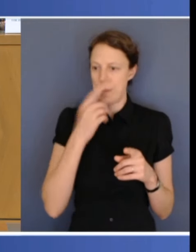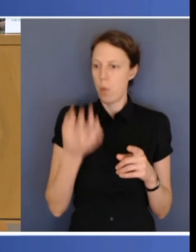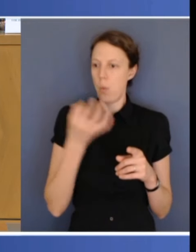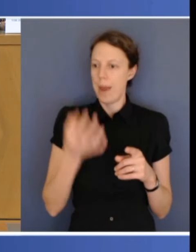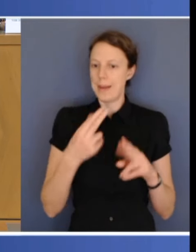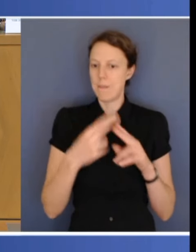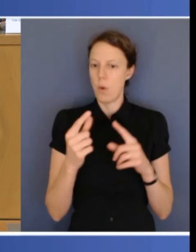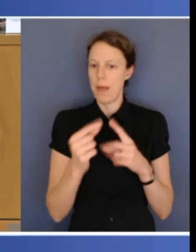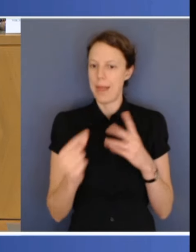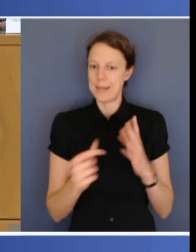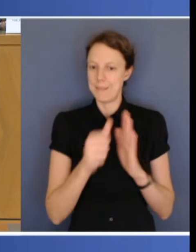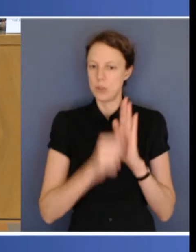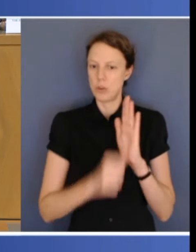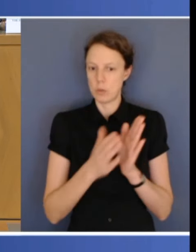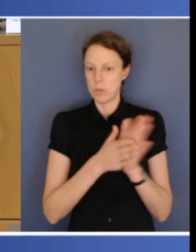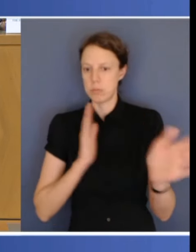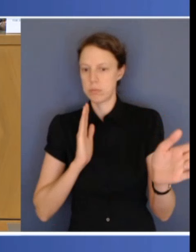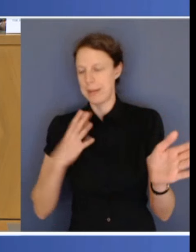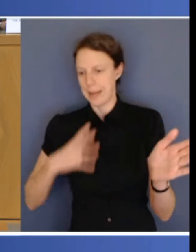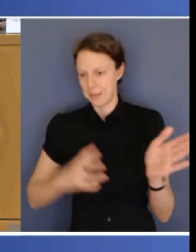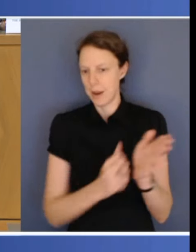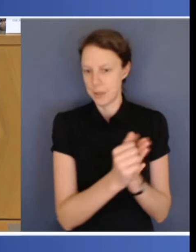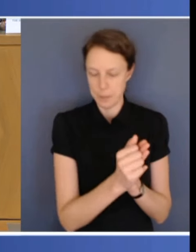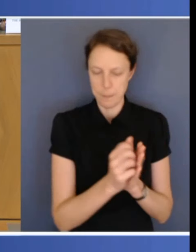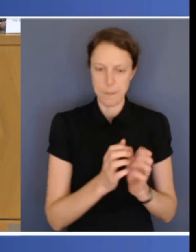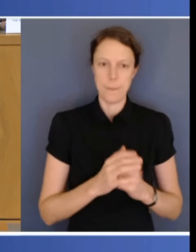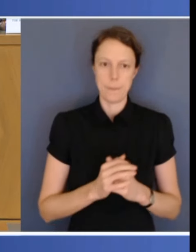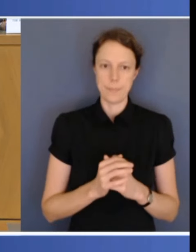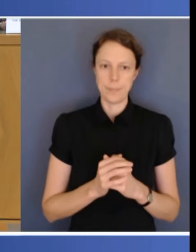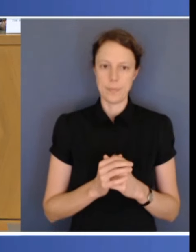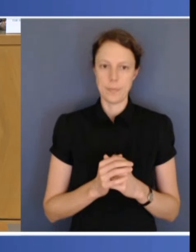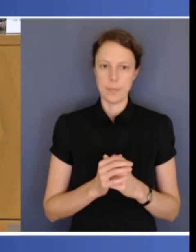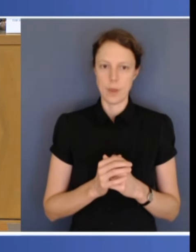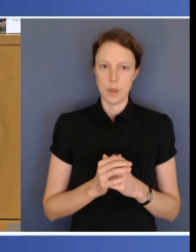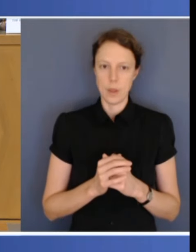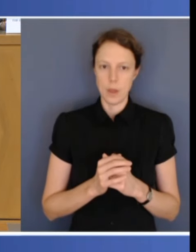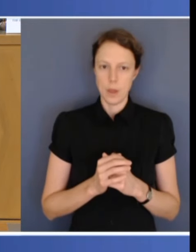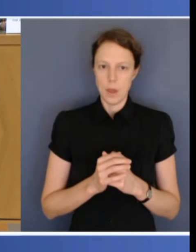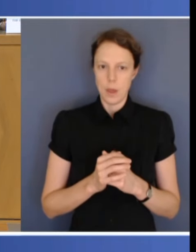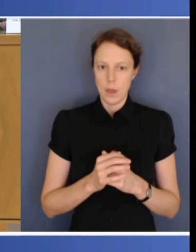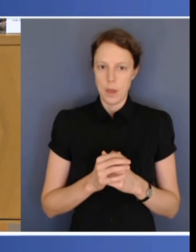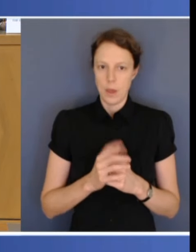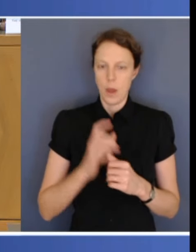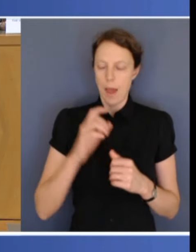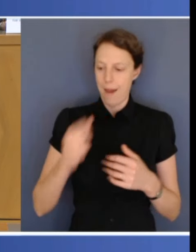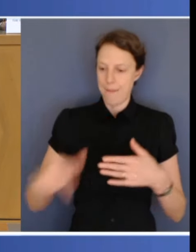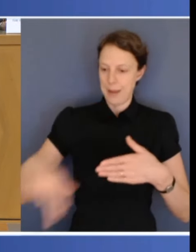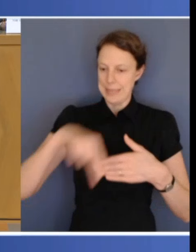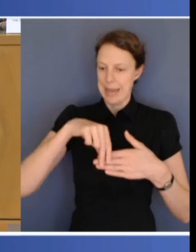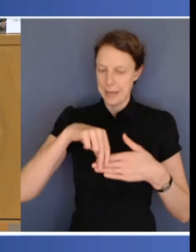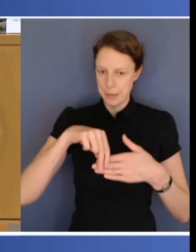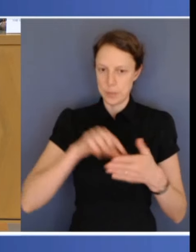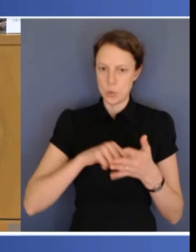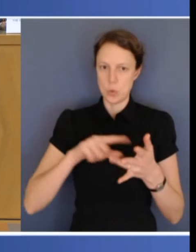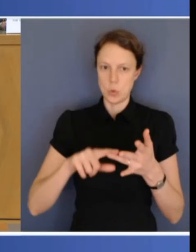commence the renegotiation of the National Health Reform Agreement, addendum to embed long-term, system-wide